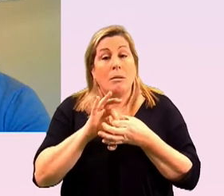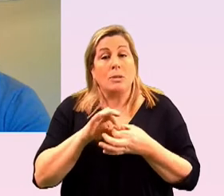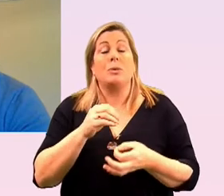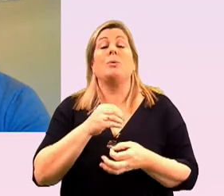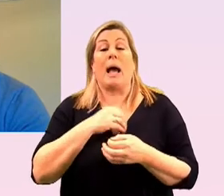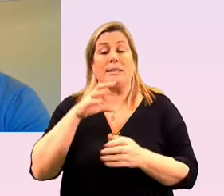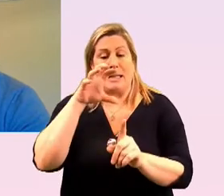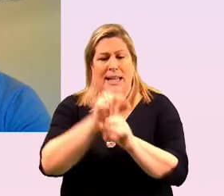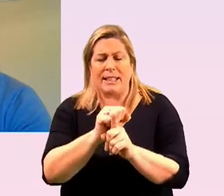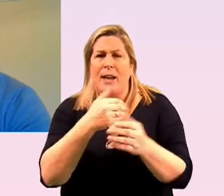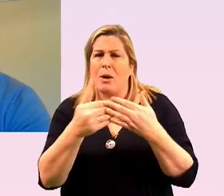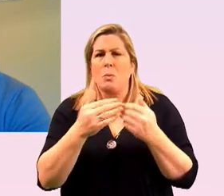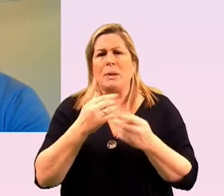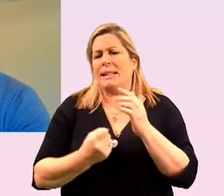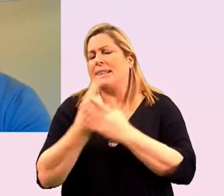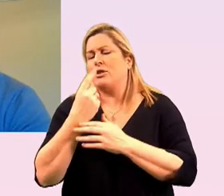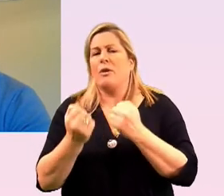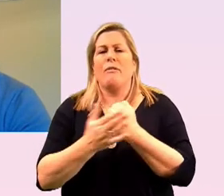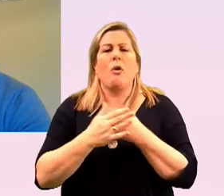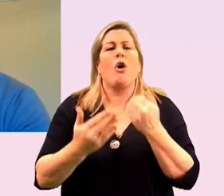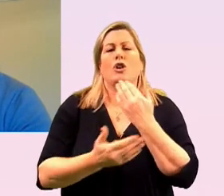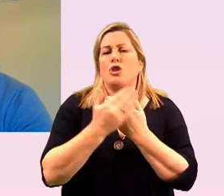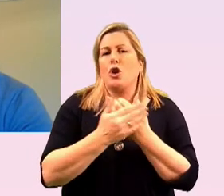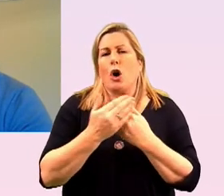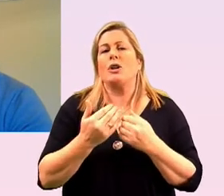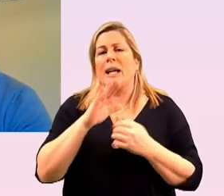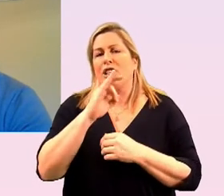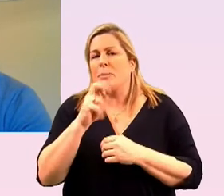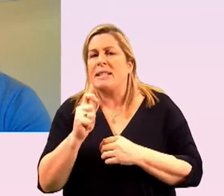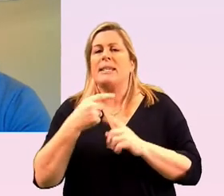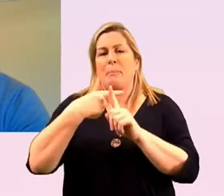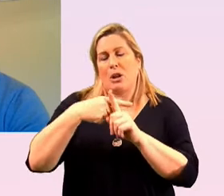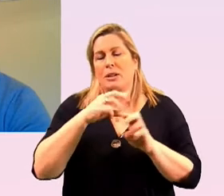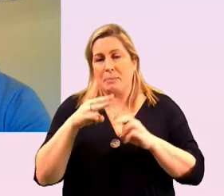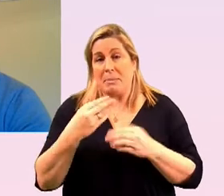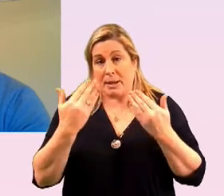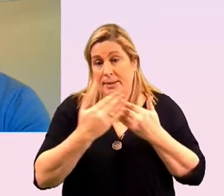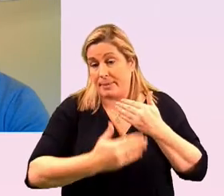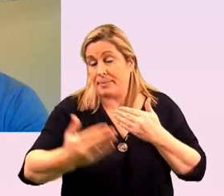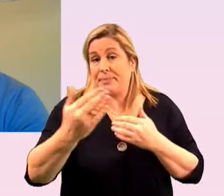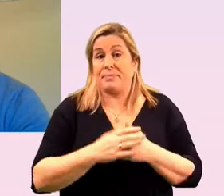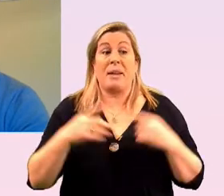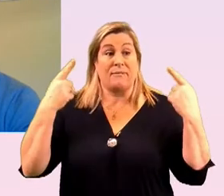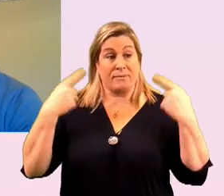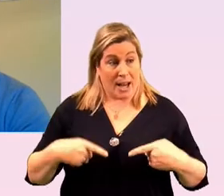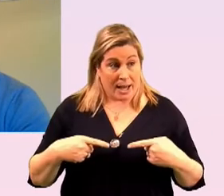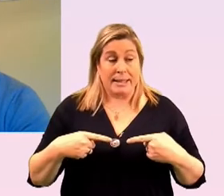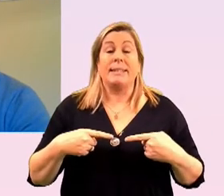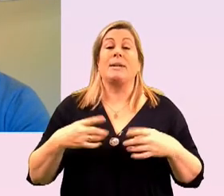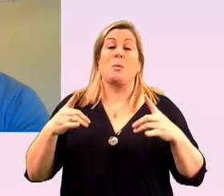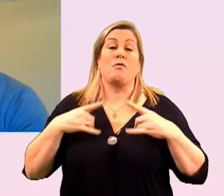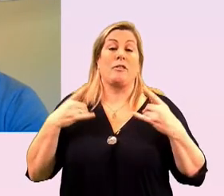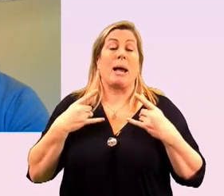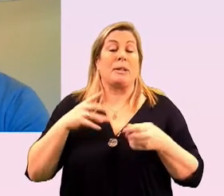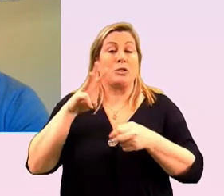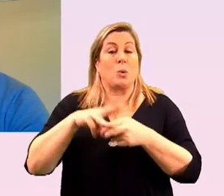what the issues for young lgbt plus people are finally last but not least we're very happy to